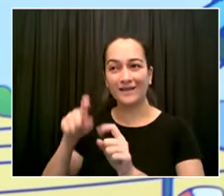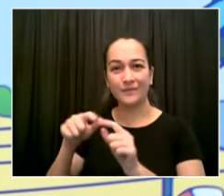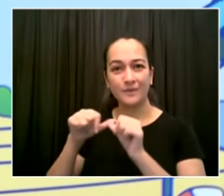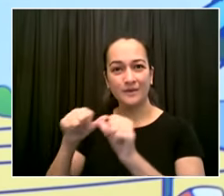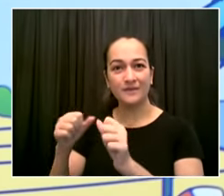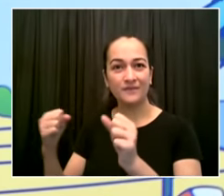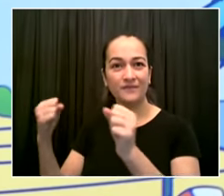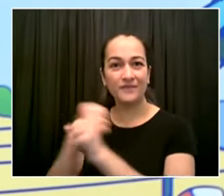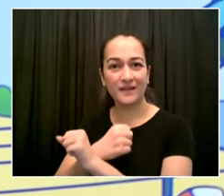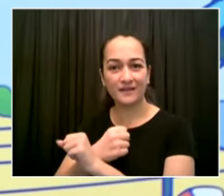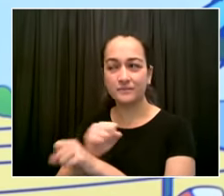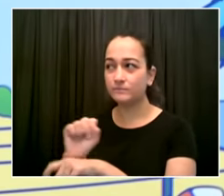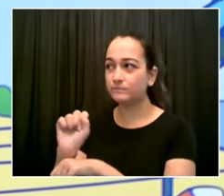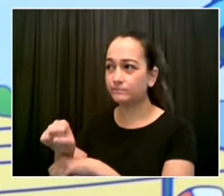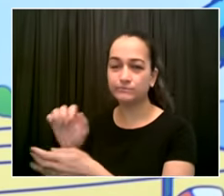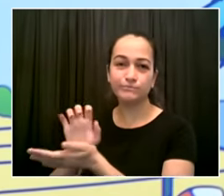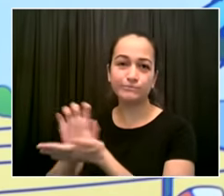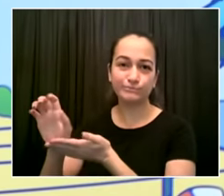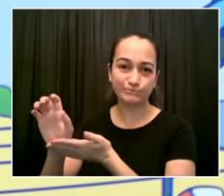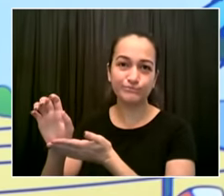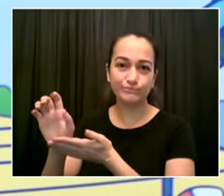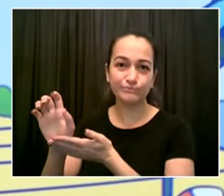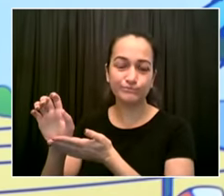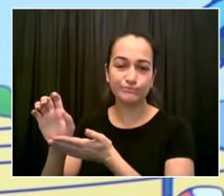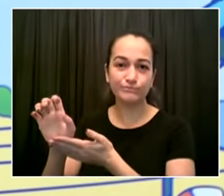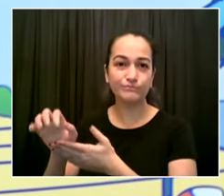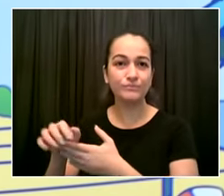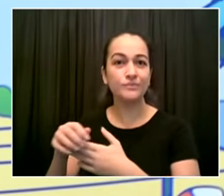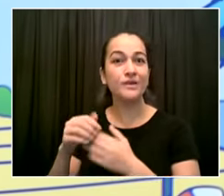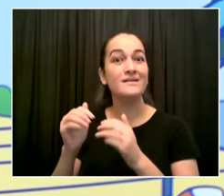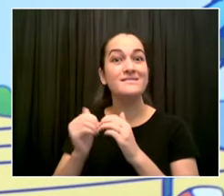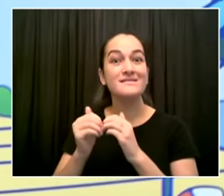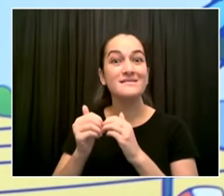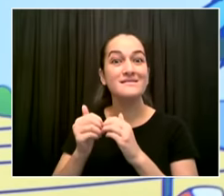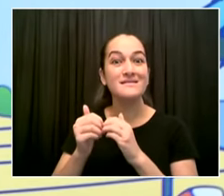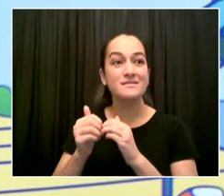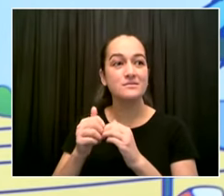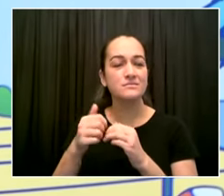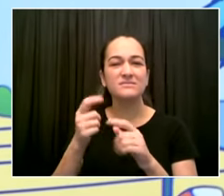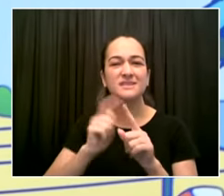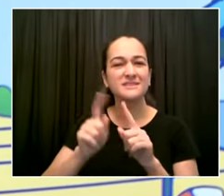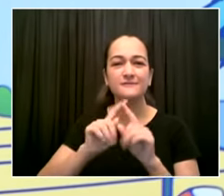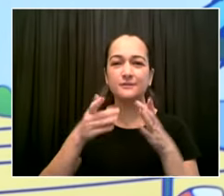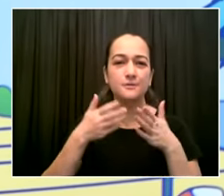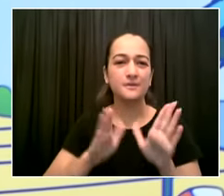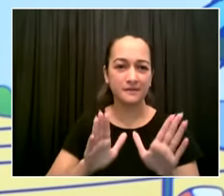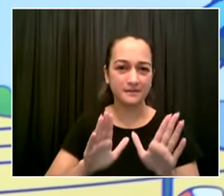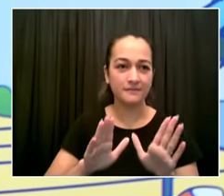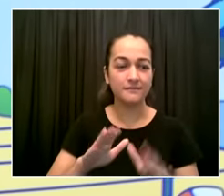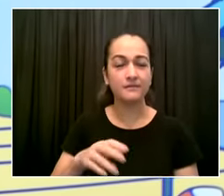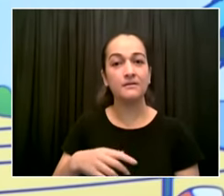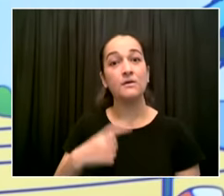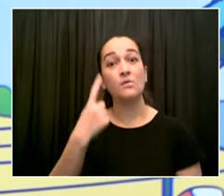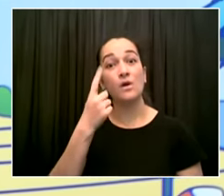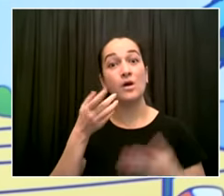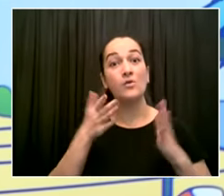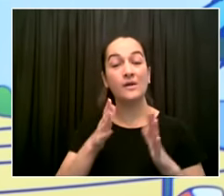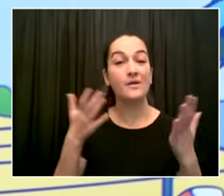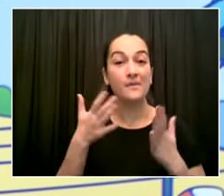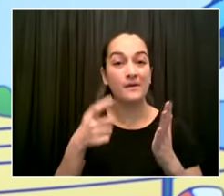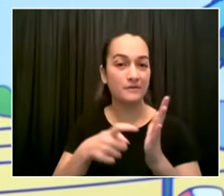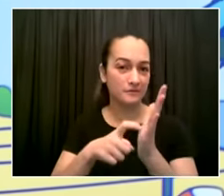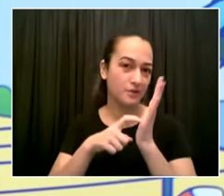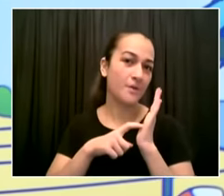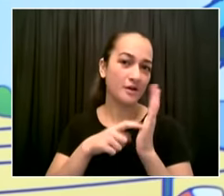vaccine mandates and we're going to do what's right for our kids they need to be in school just like they would need to be in school without a